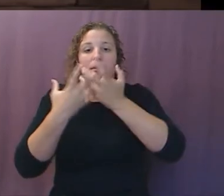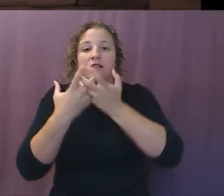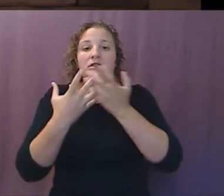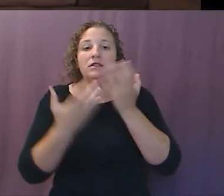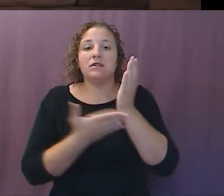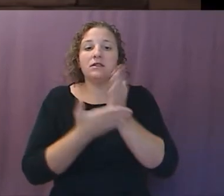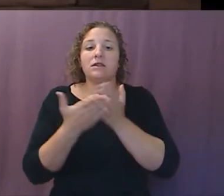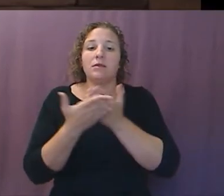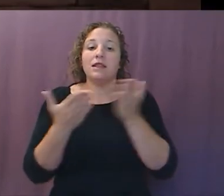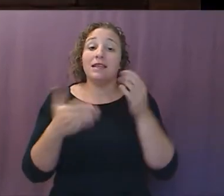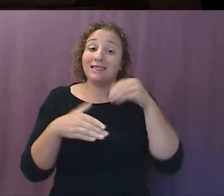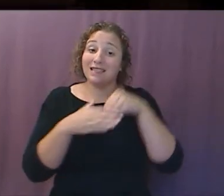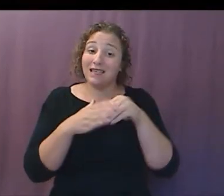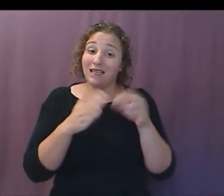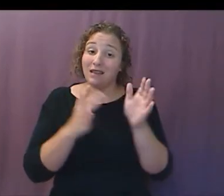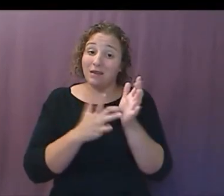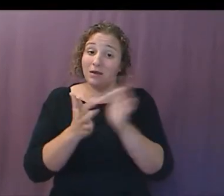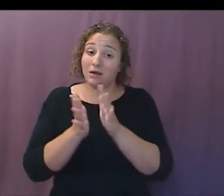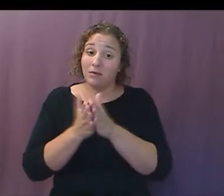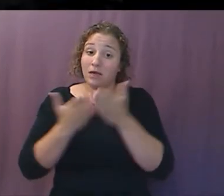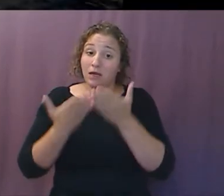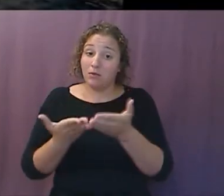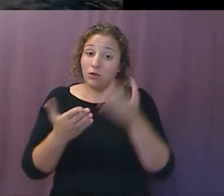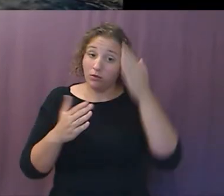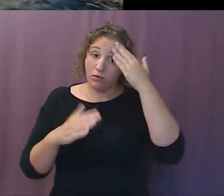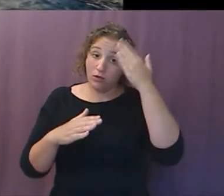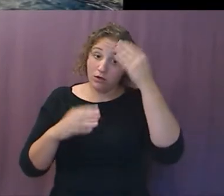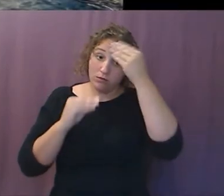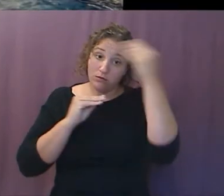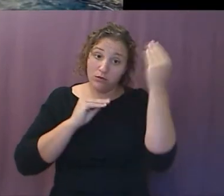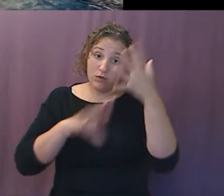Bible to tell you that you might be in the last days.